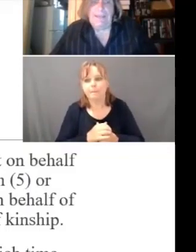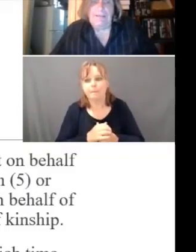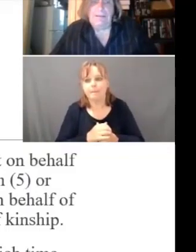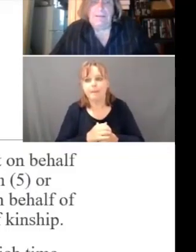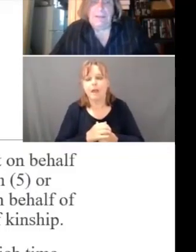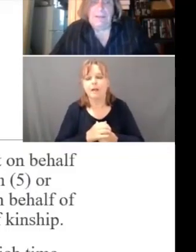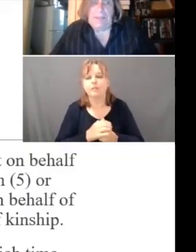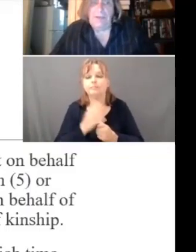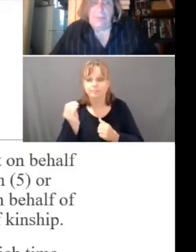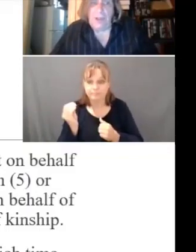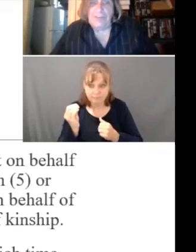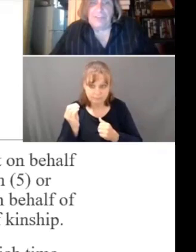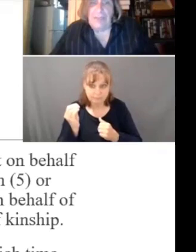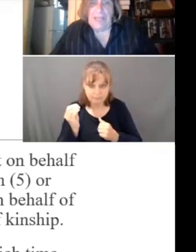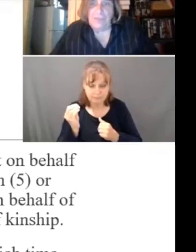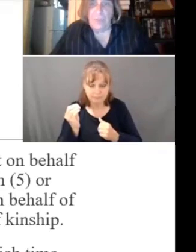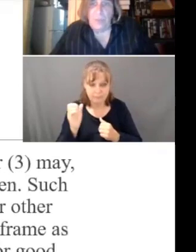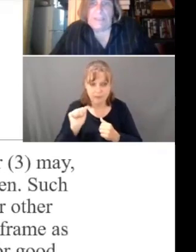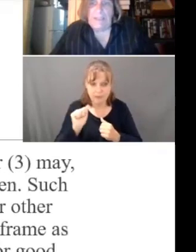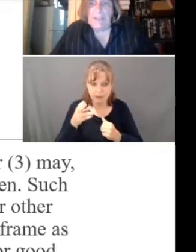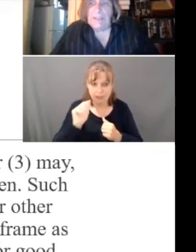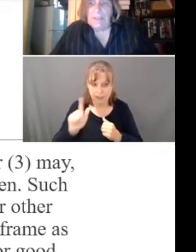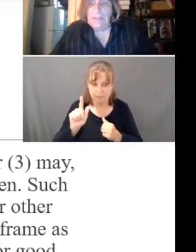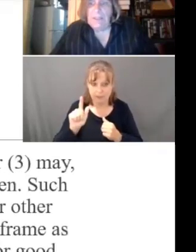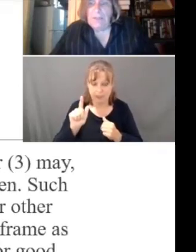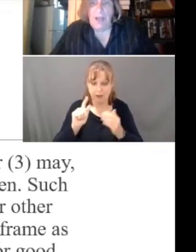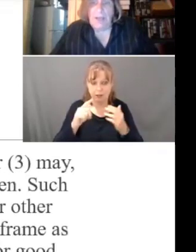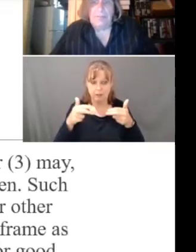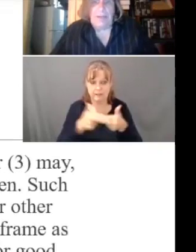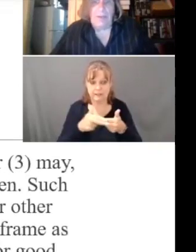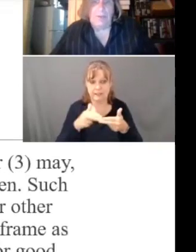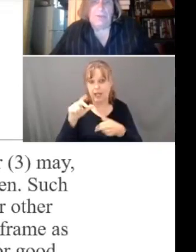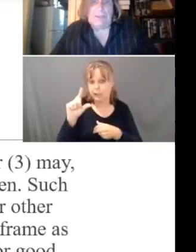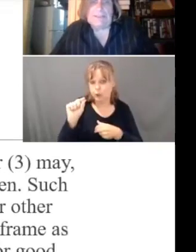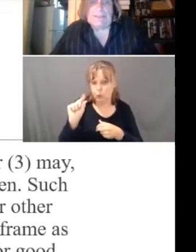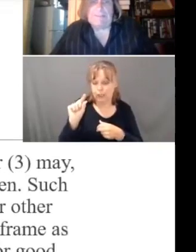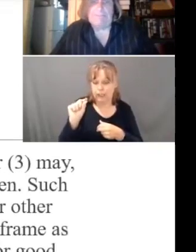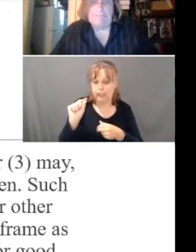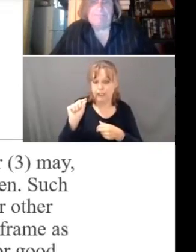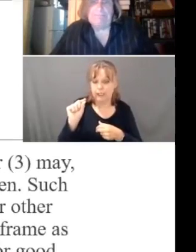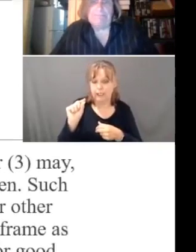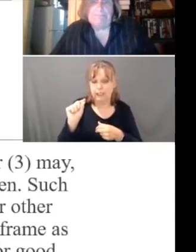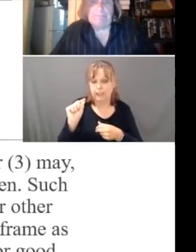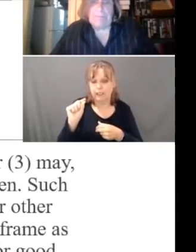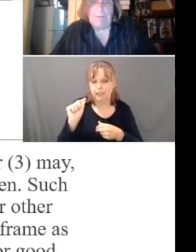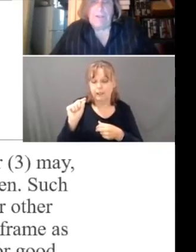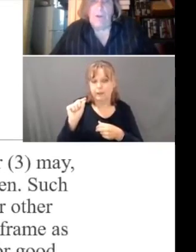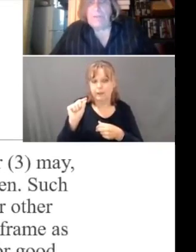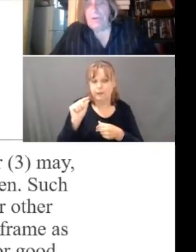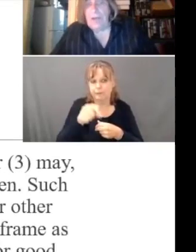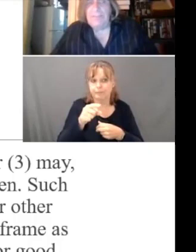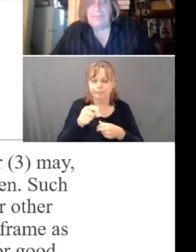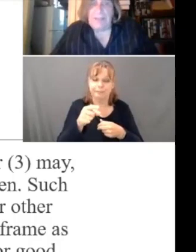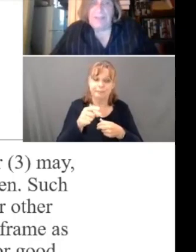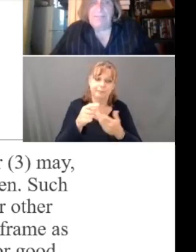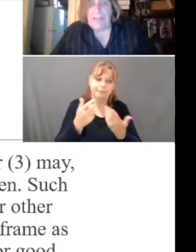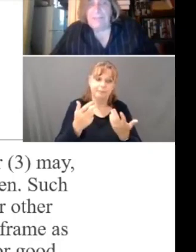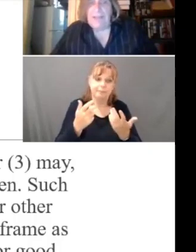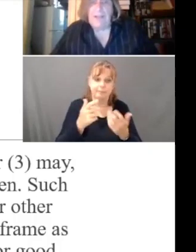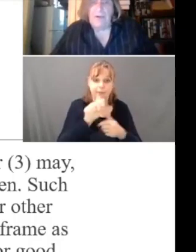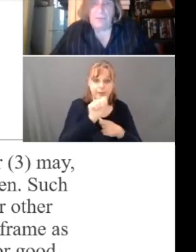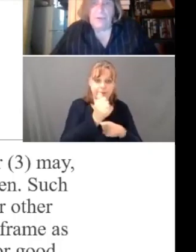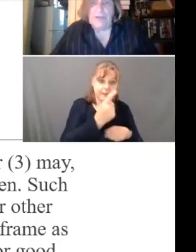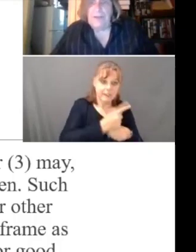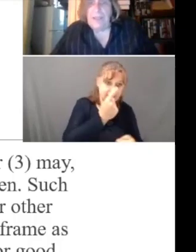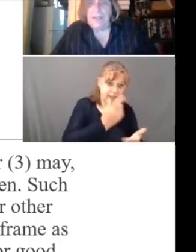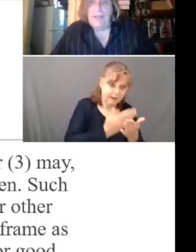And the appeals process slide 20 talks about, you know, whether or not it's a 10 day fact